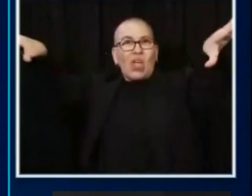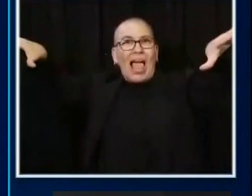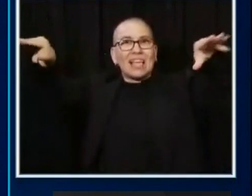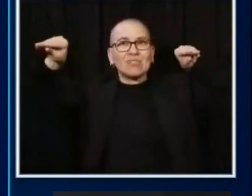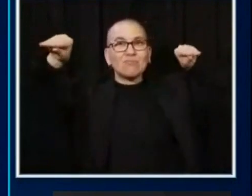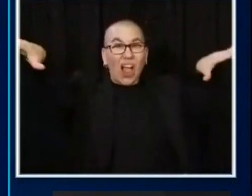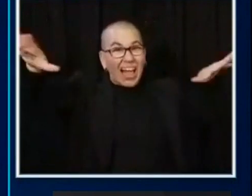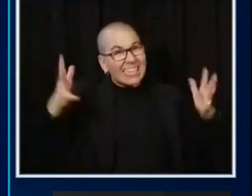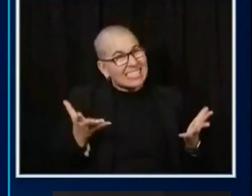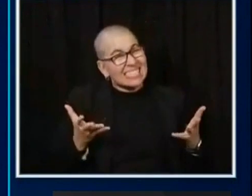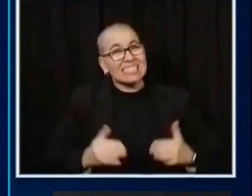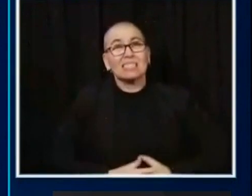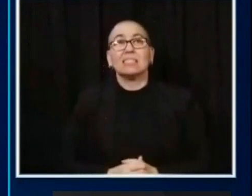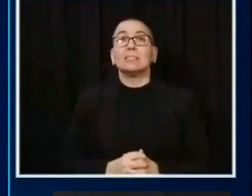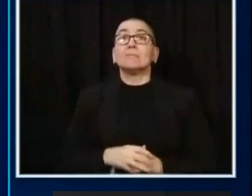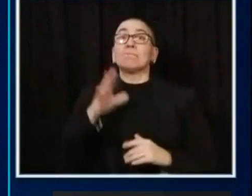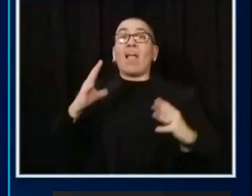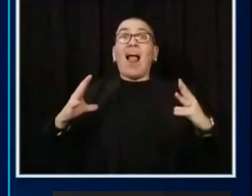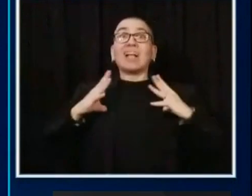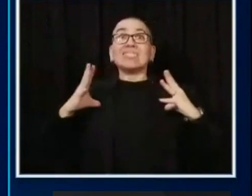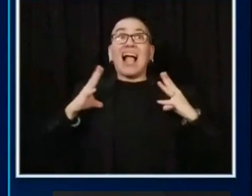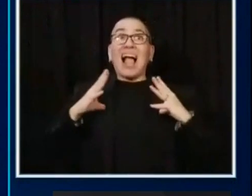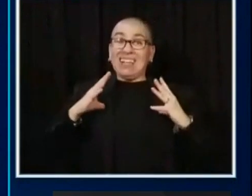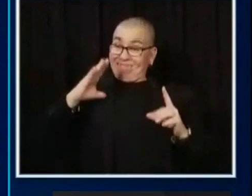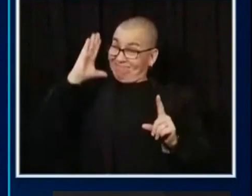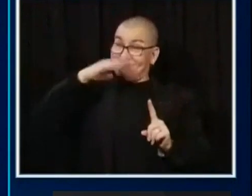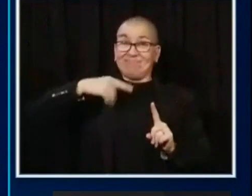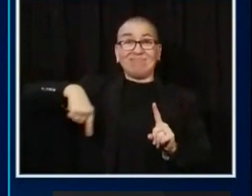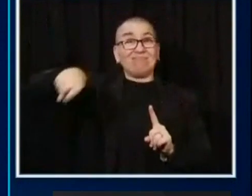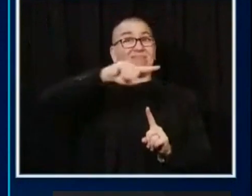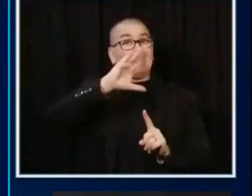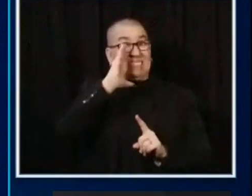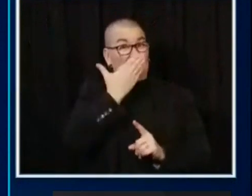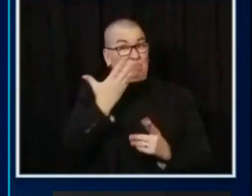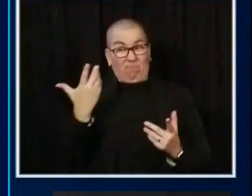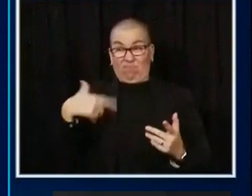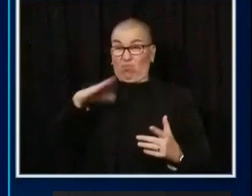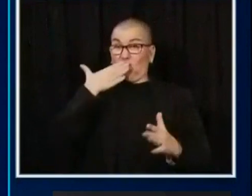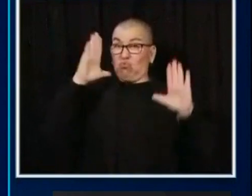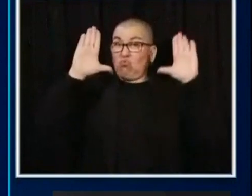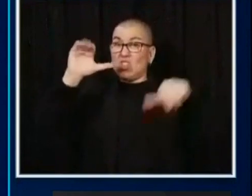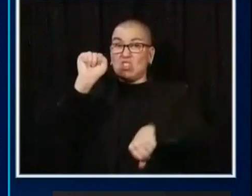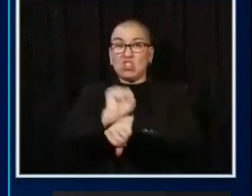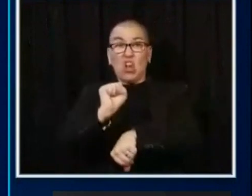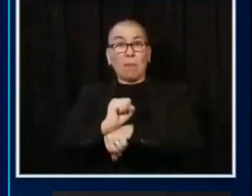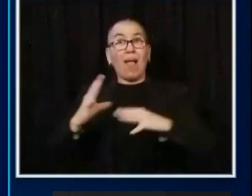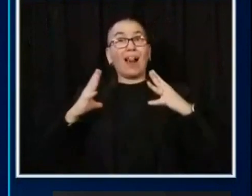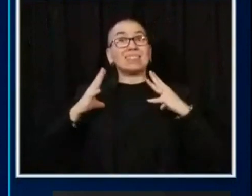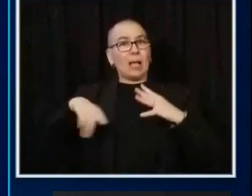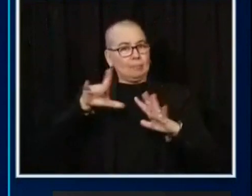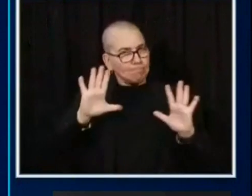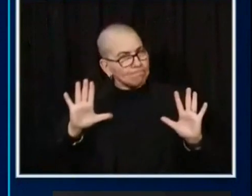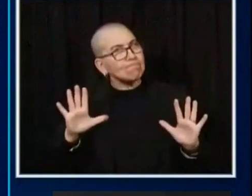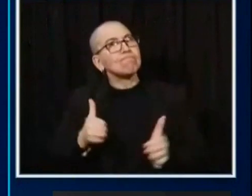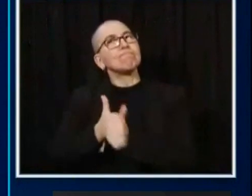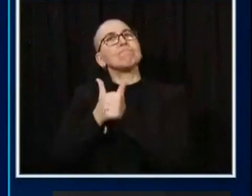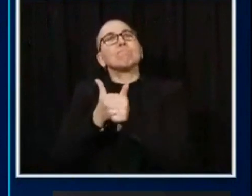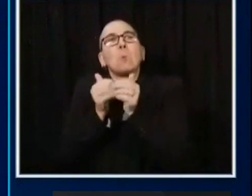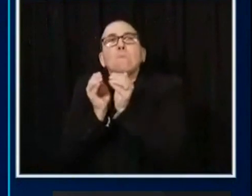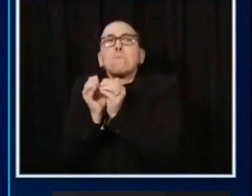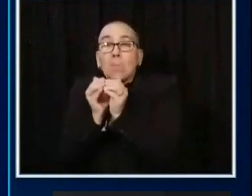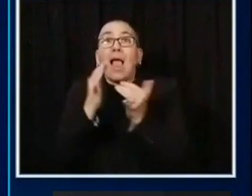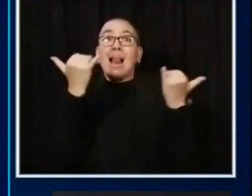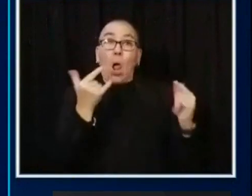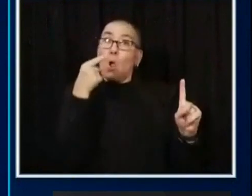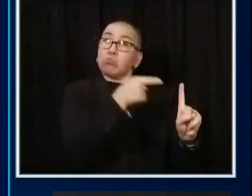holidays, it appears like Minnesotans did a pretty good job of stopping that spread. Gyms and fitness studios, there's going to be a little higher max. Classes are